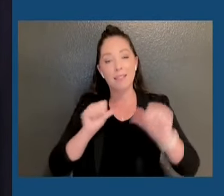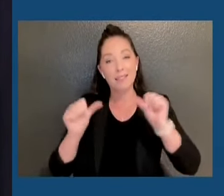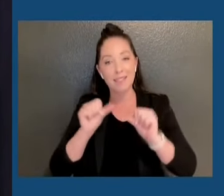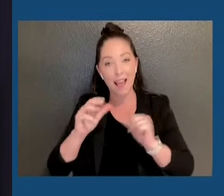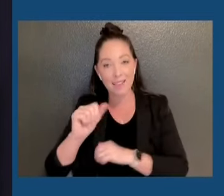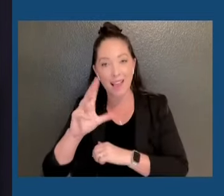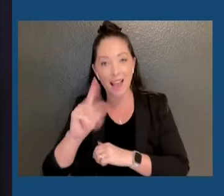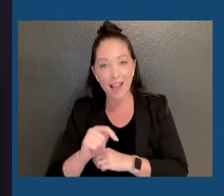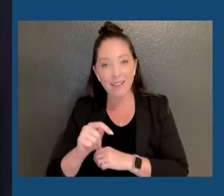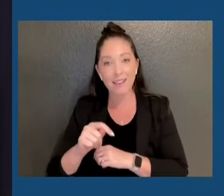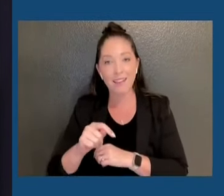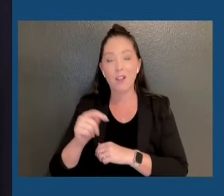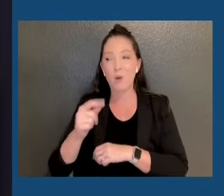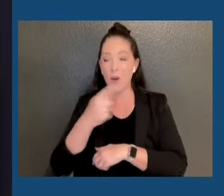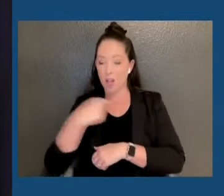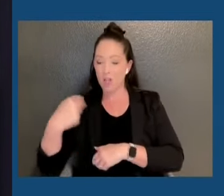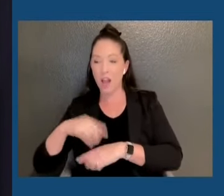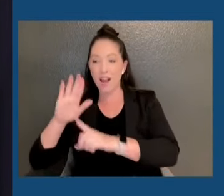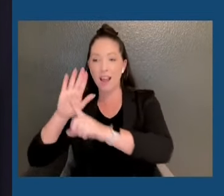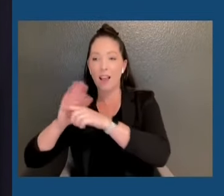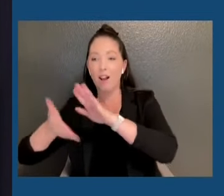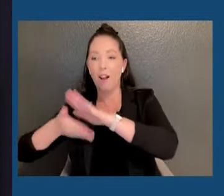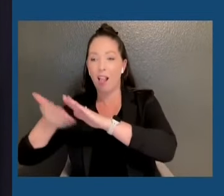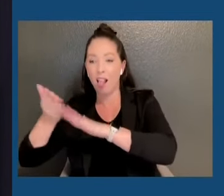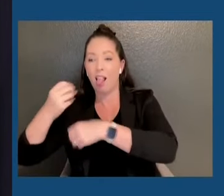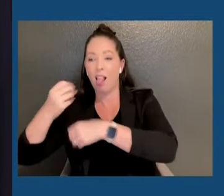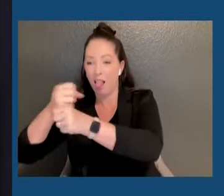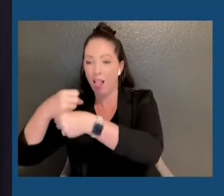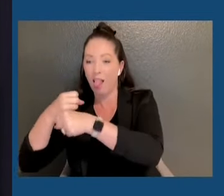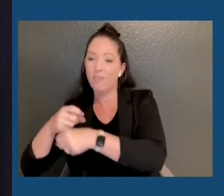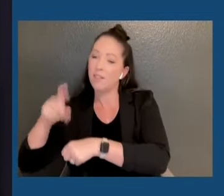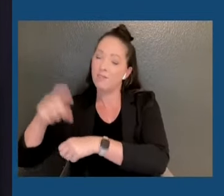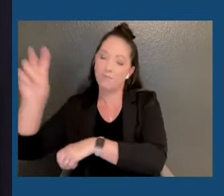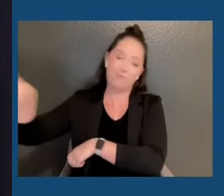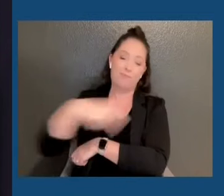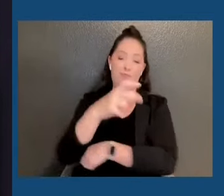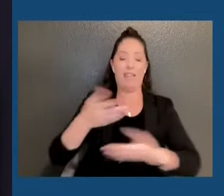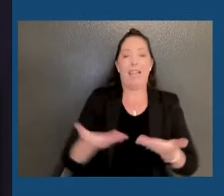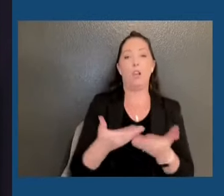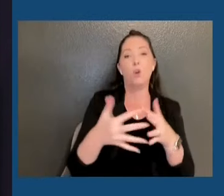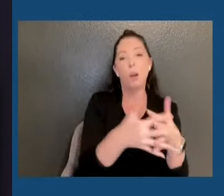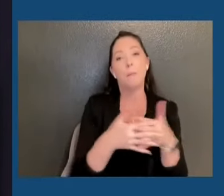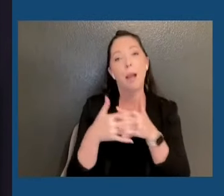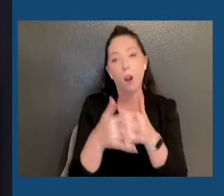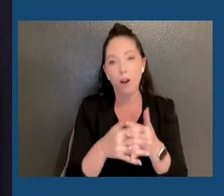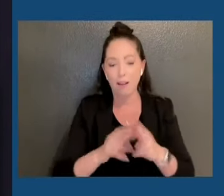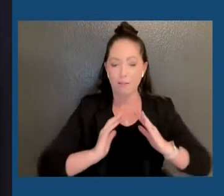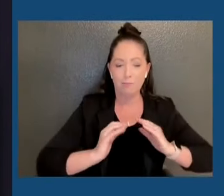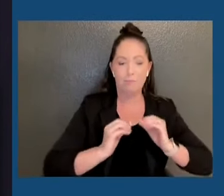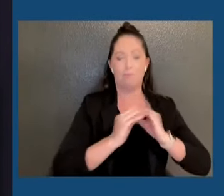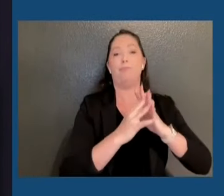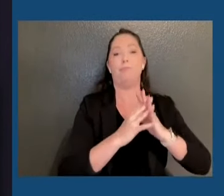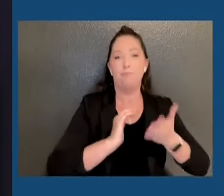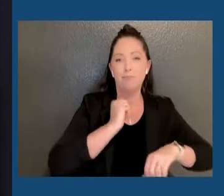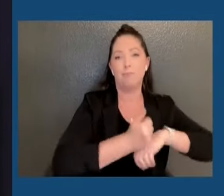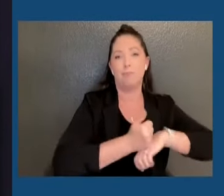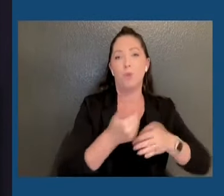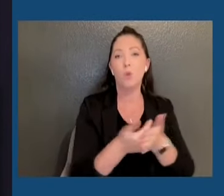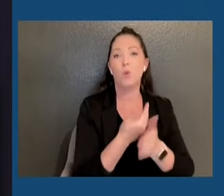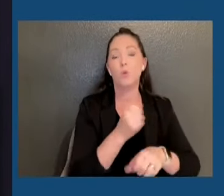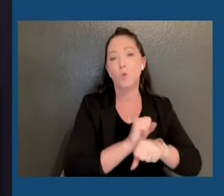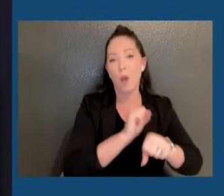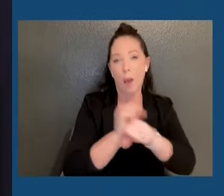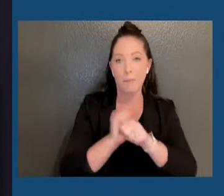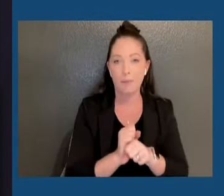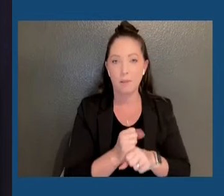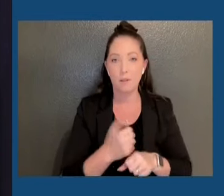home from China and South Asia, and create thousands of jobs in our state, as is occurring with Micron. And I will